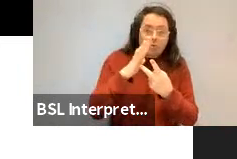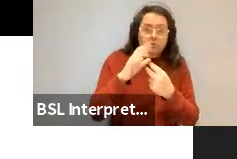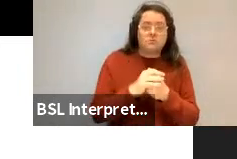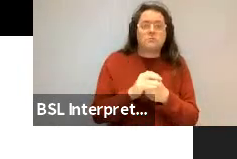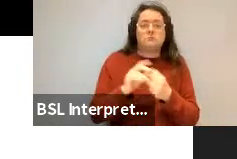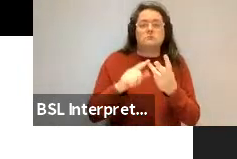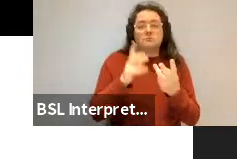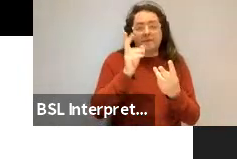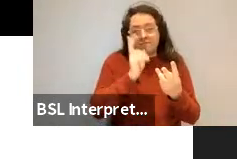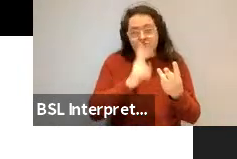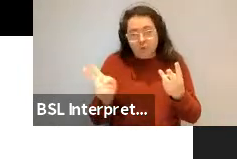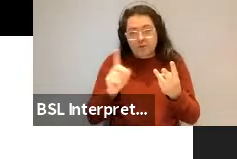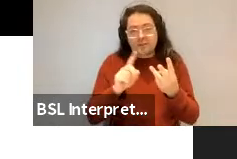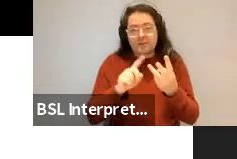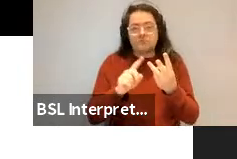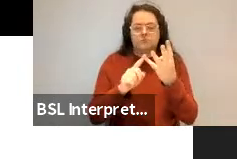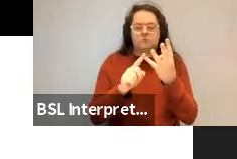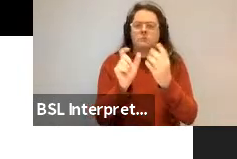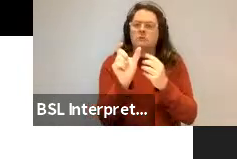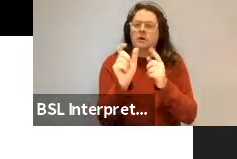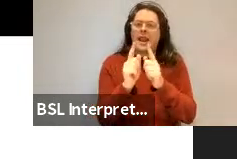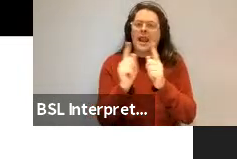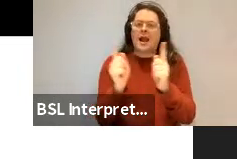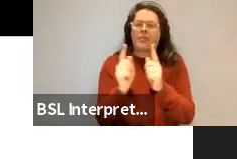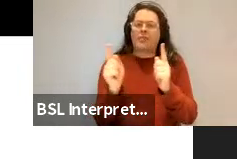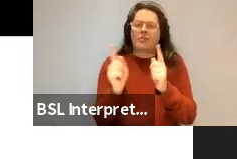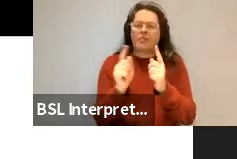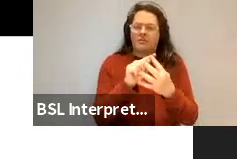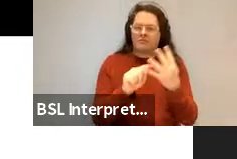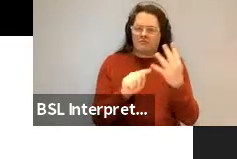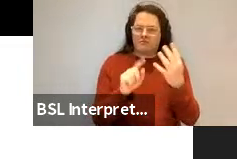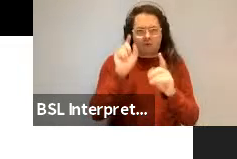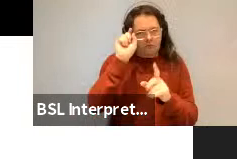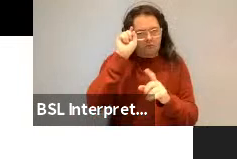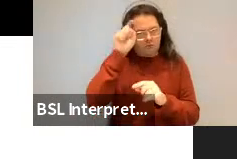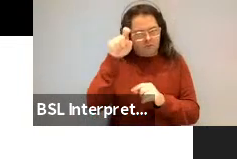length. Those are all factors that relate to the accessibility of words.